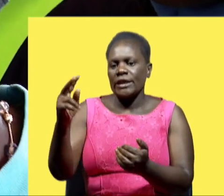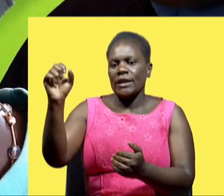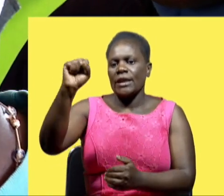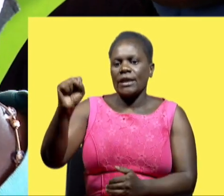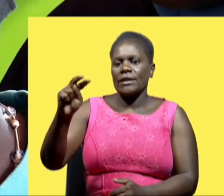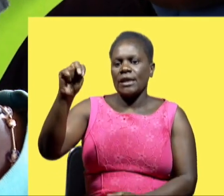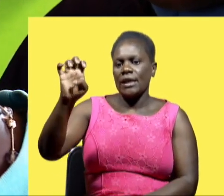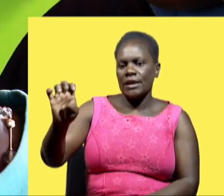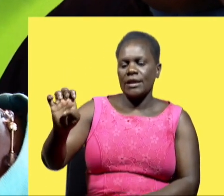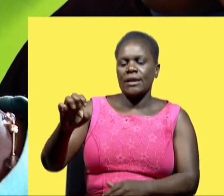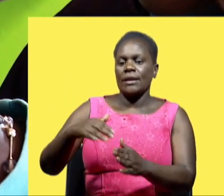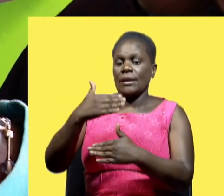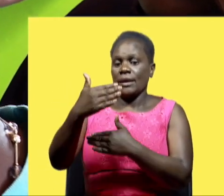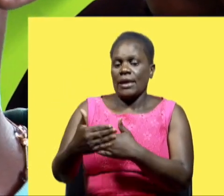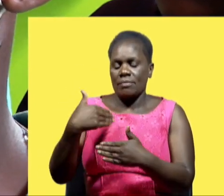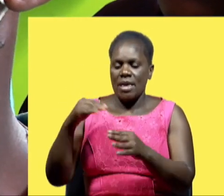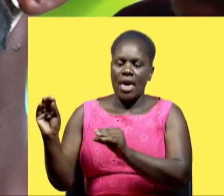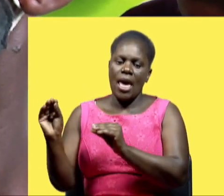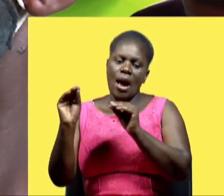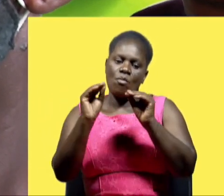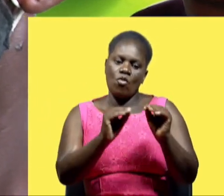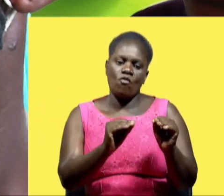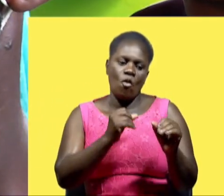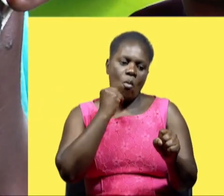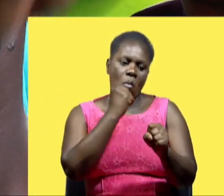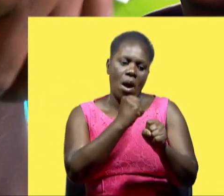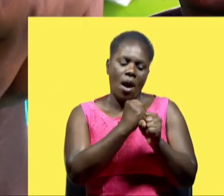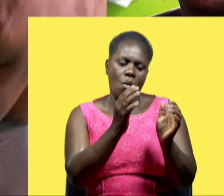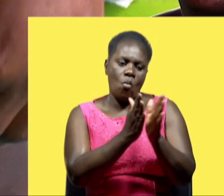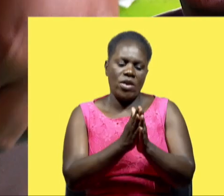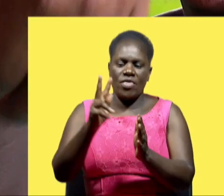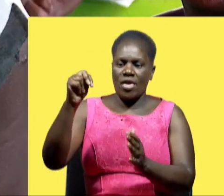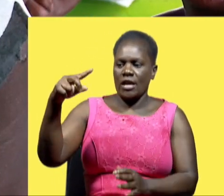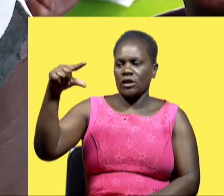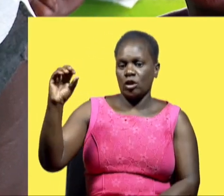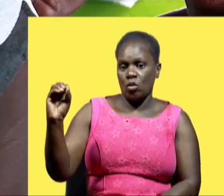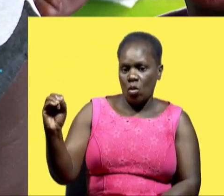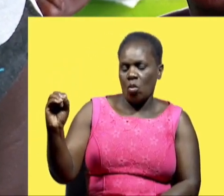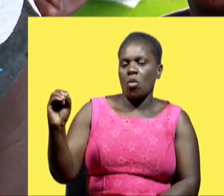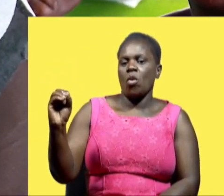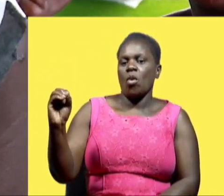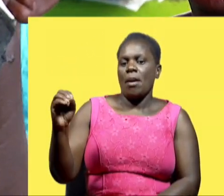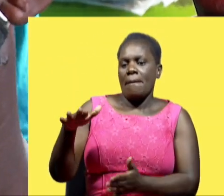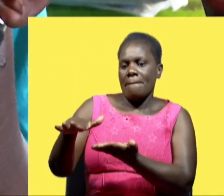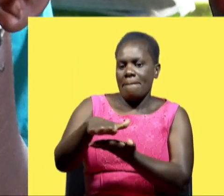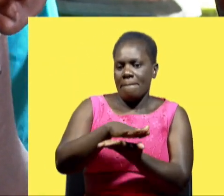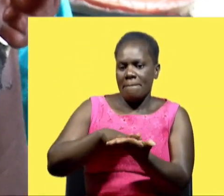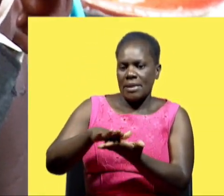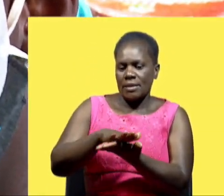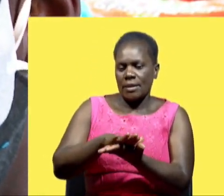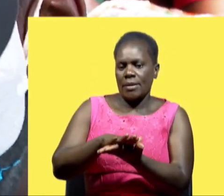and after that then I moved to work with the NGOs which are basically